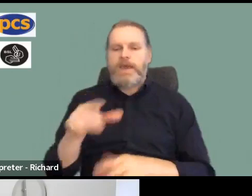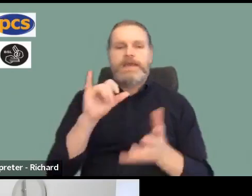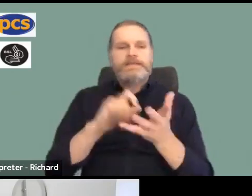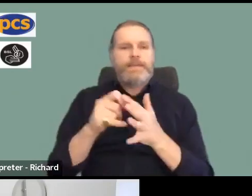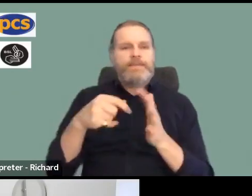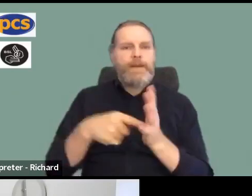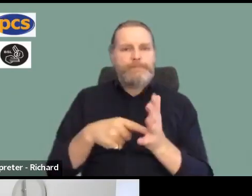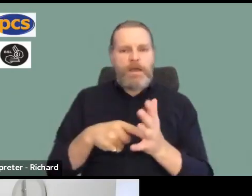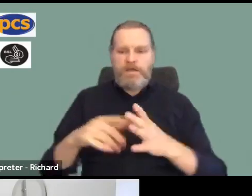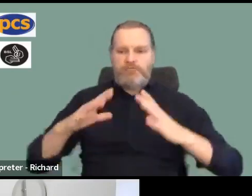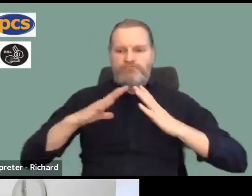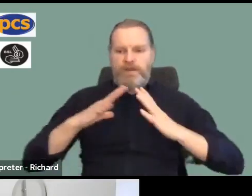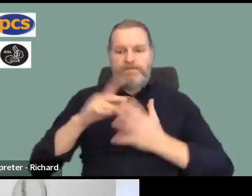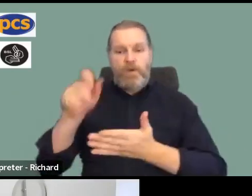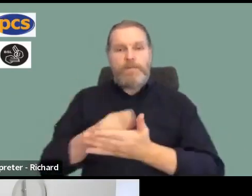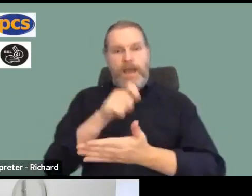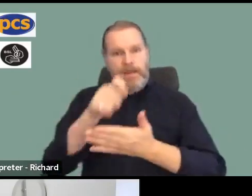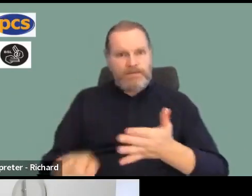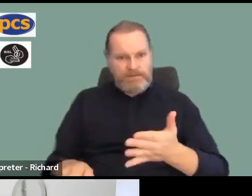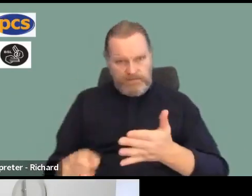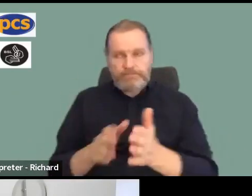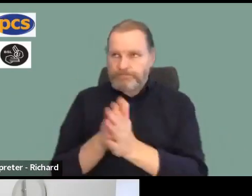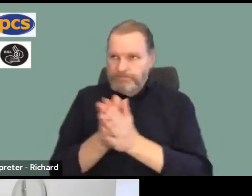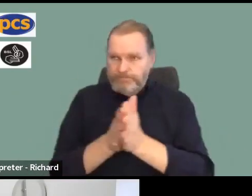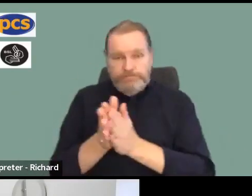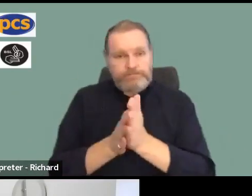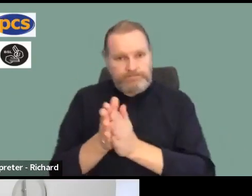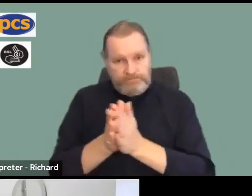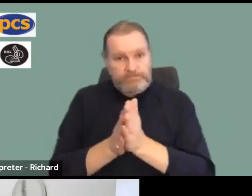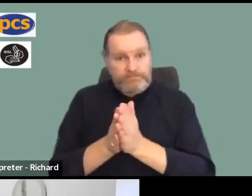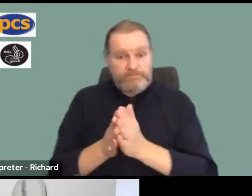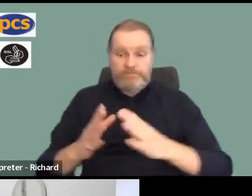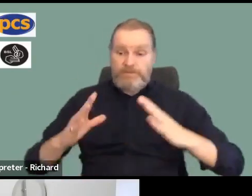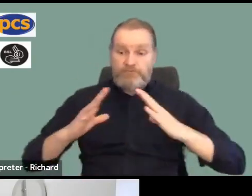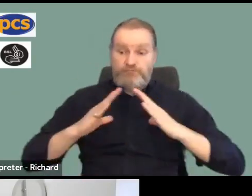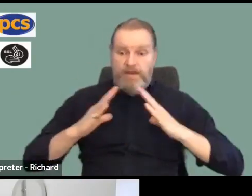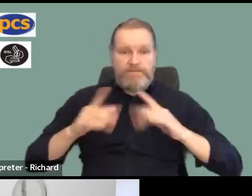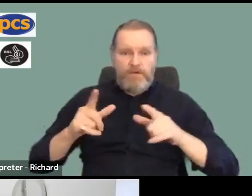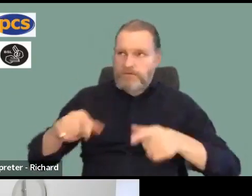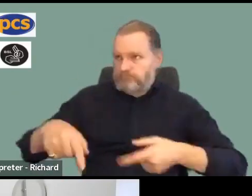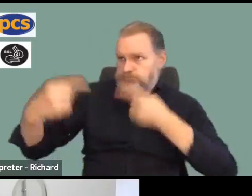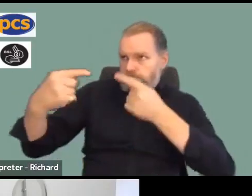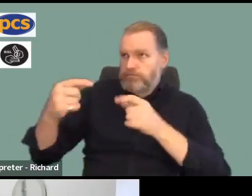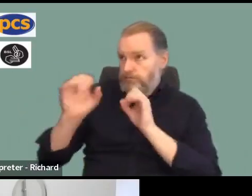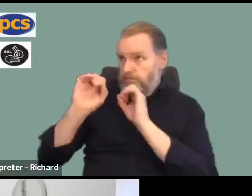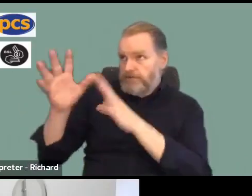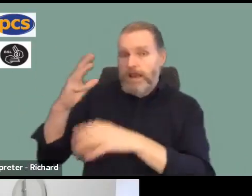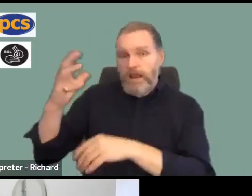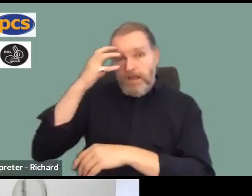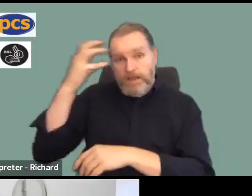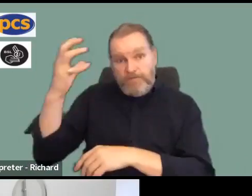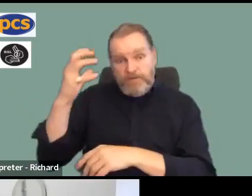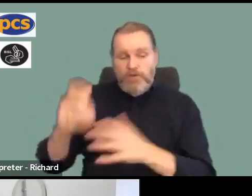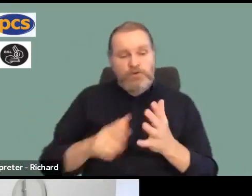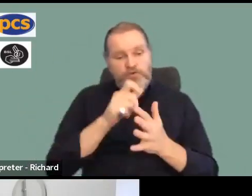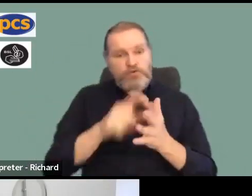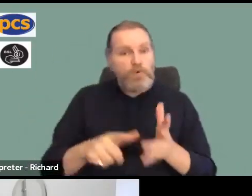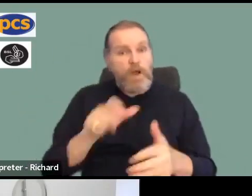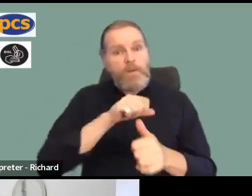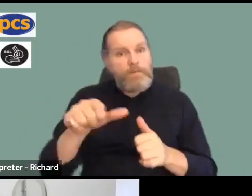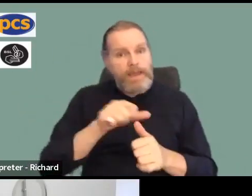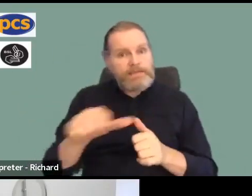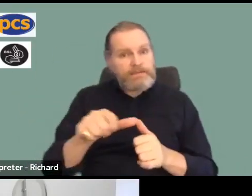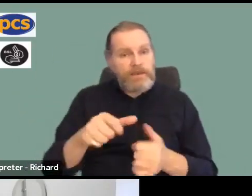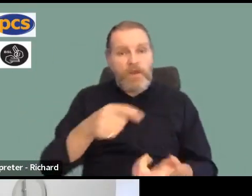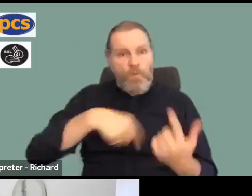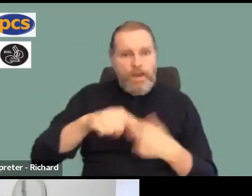important, and the questions we have tonight can set us down the path of ensuring that all of us can do everything we can, to ensure we can look the government in the